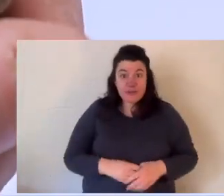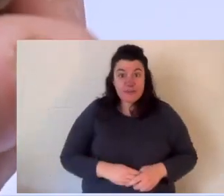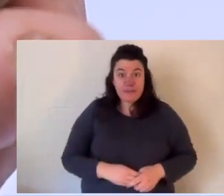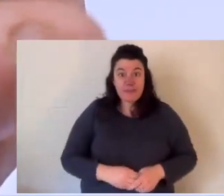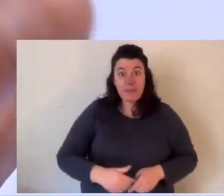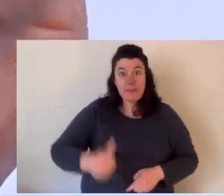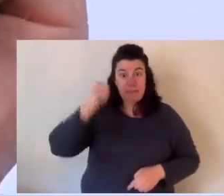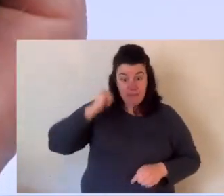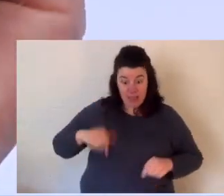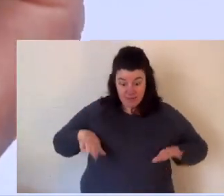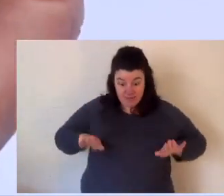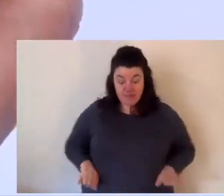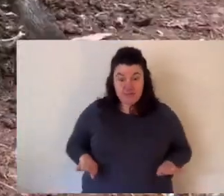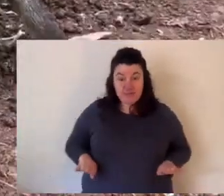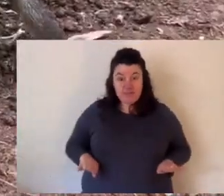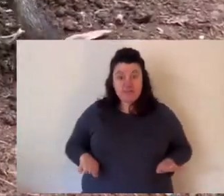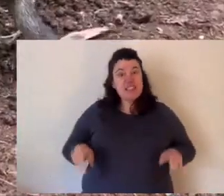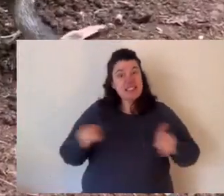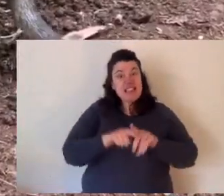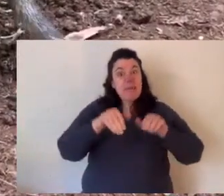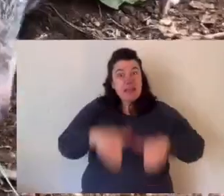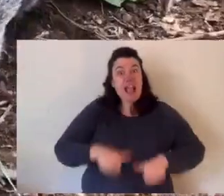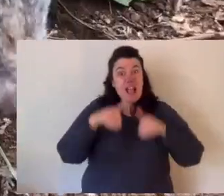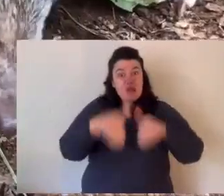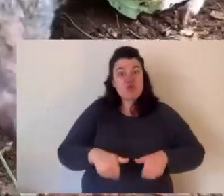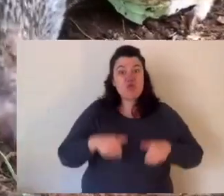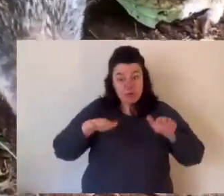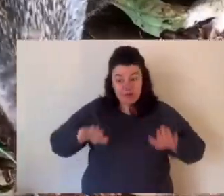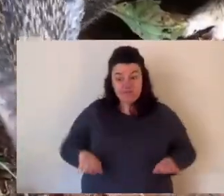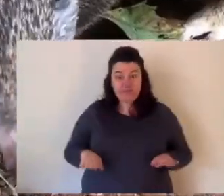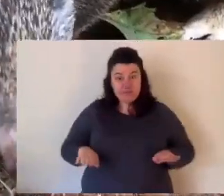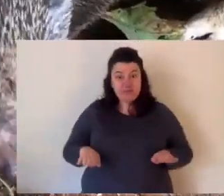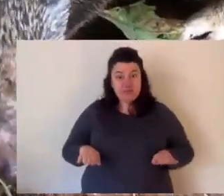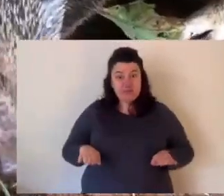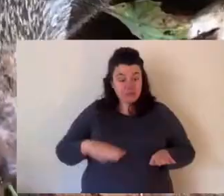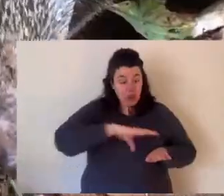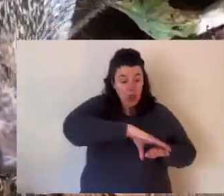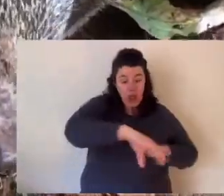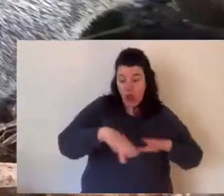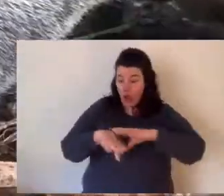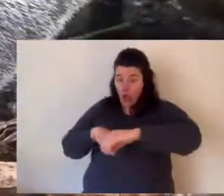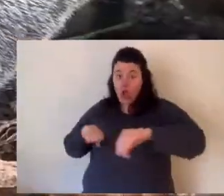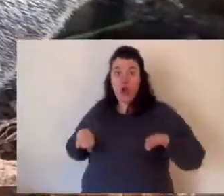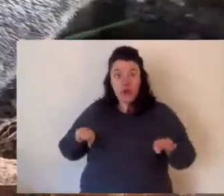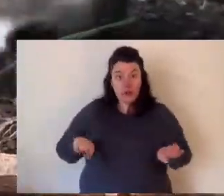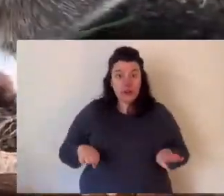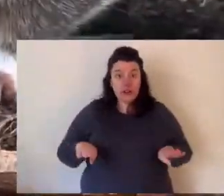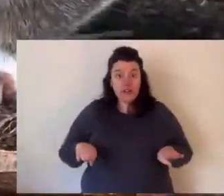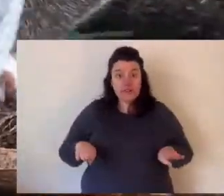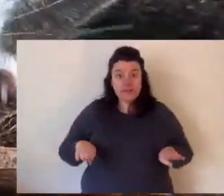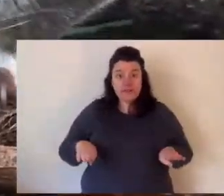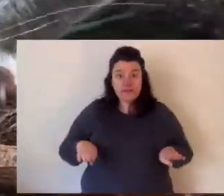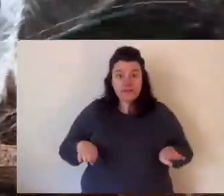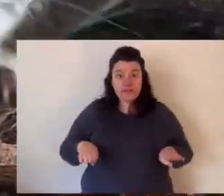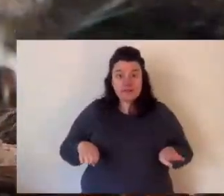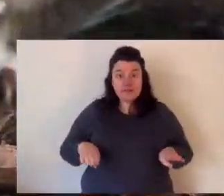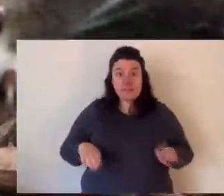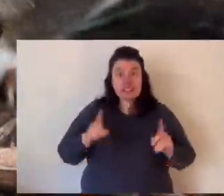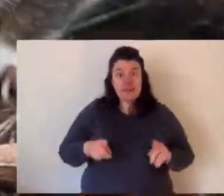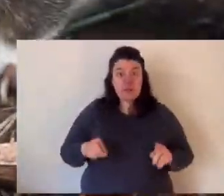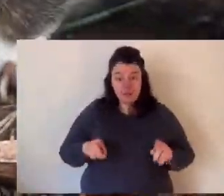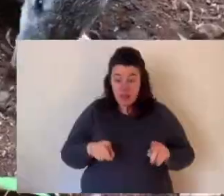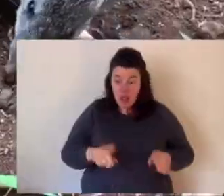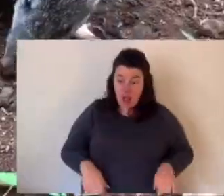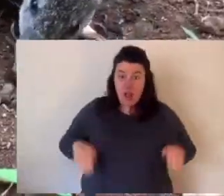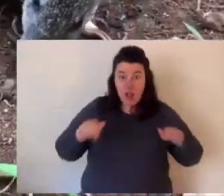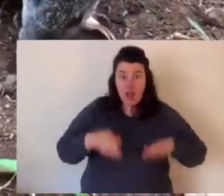to pick up food, dig and scratch. Their back feet look more similar to a macropod or a kangaroo. They're quite long